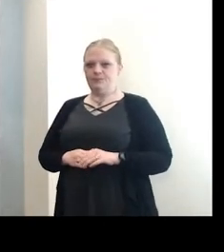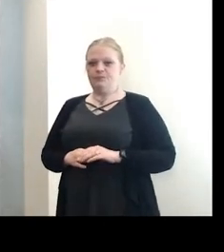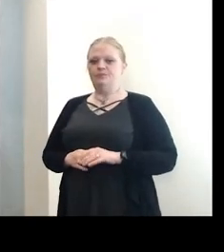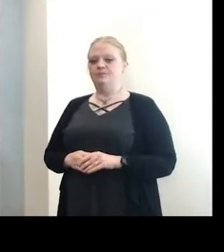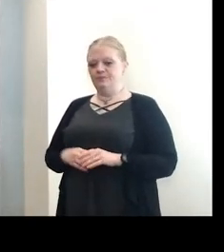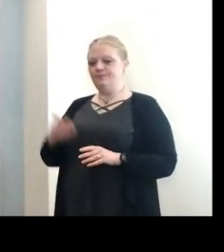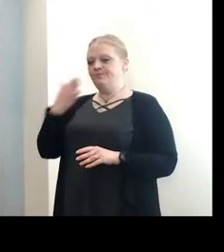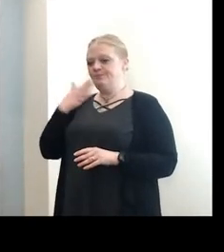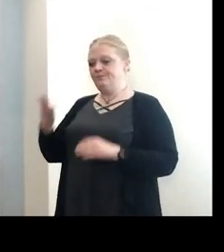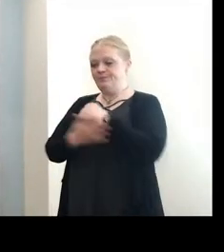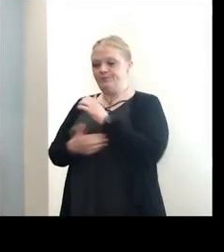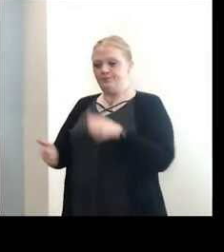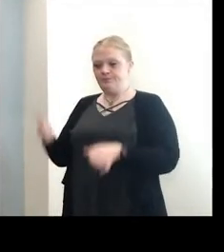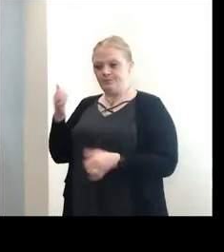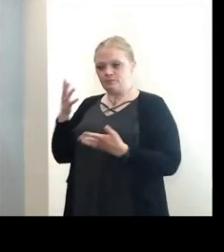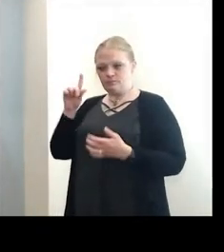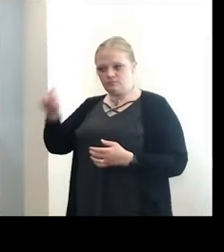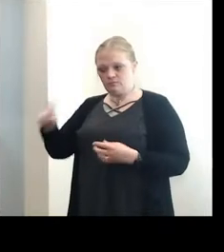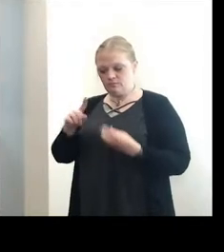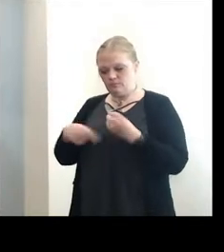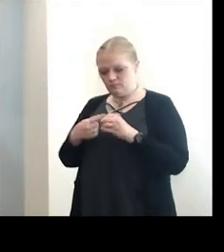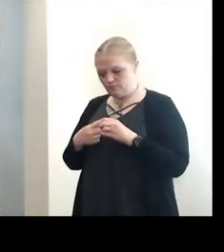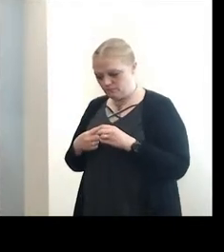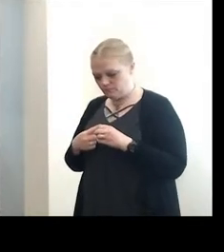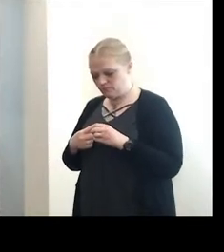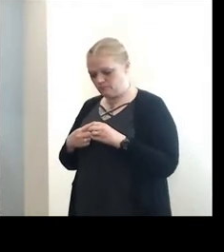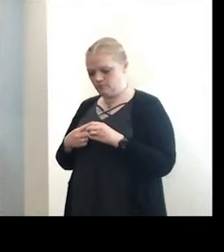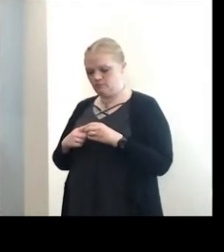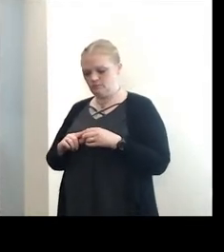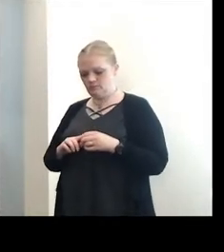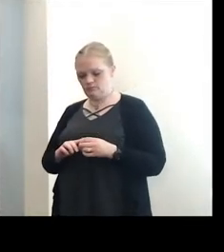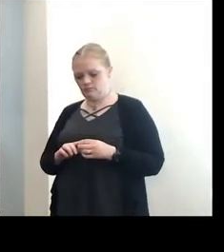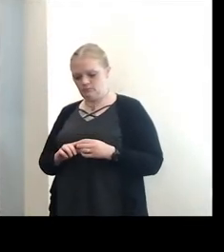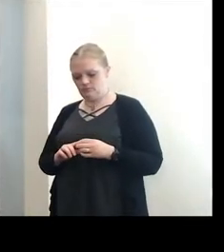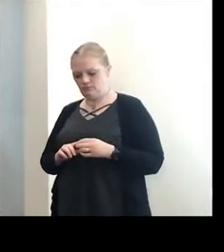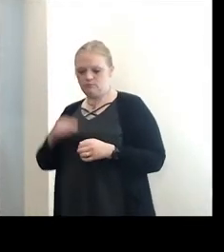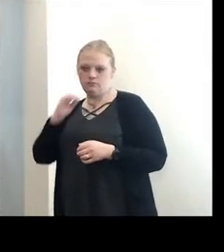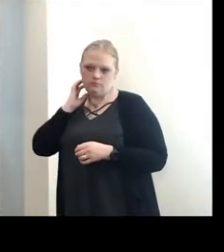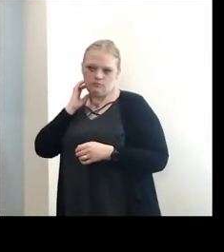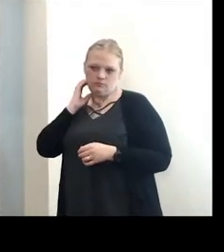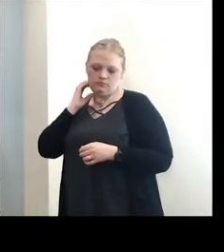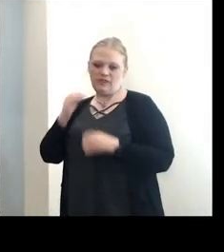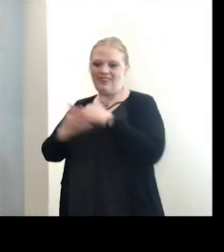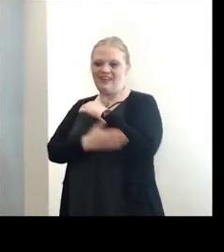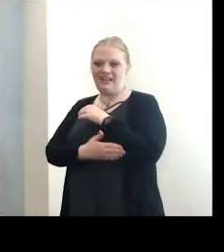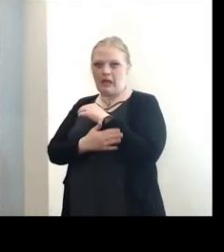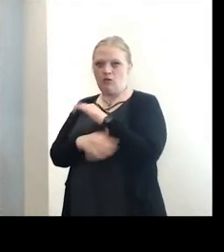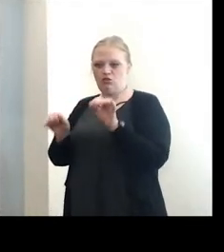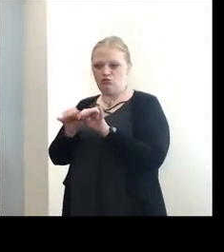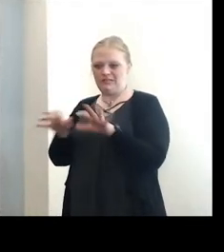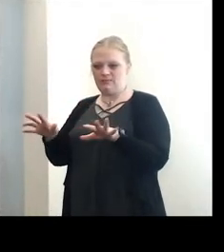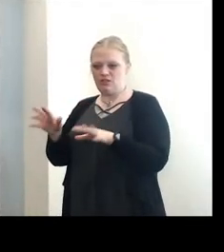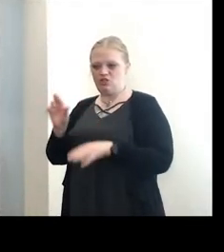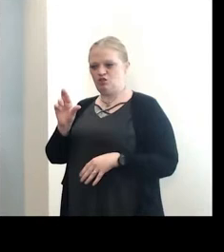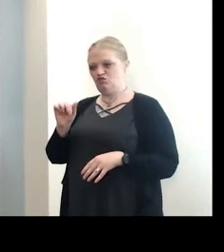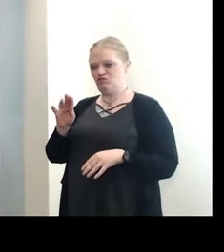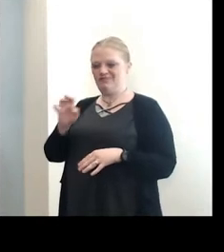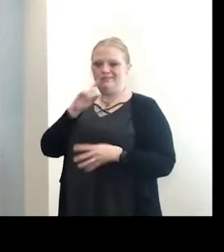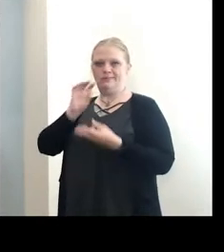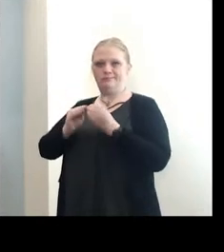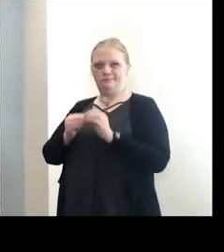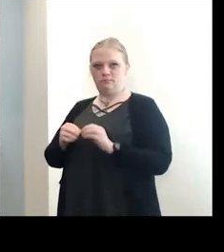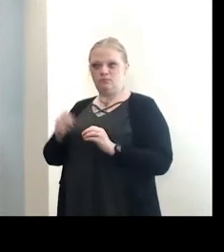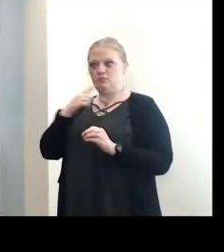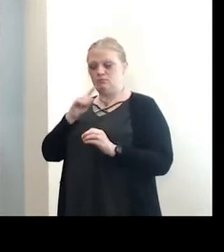Yeah, thanks County Executive. I wanted to ask you about the county's transmission rate. You had mentioned about it